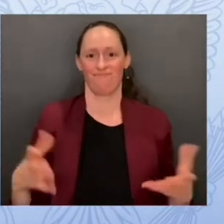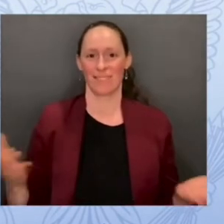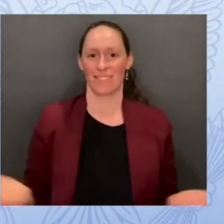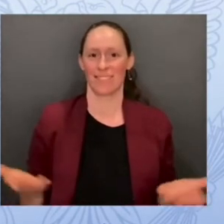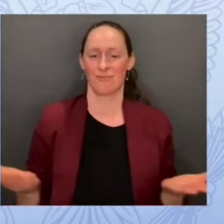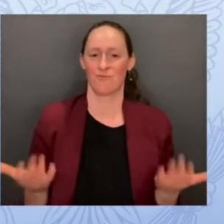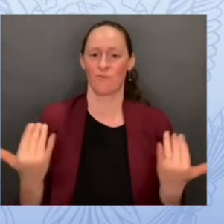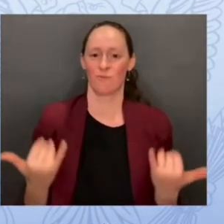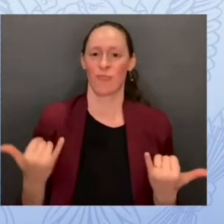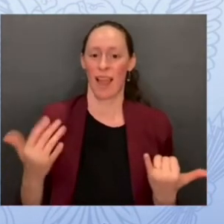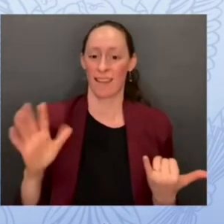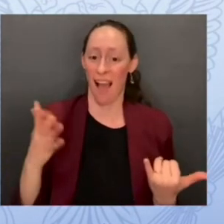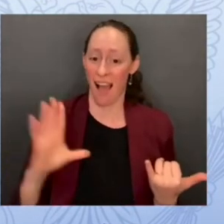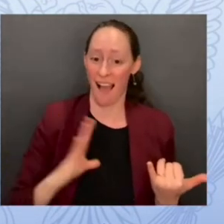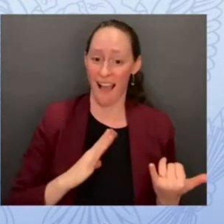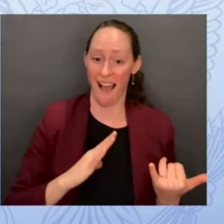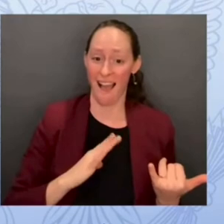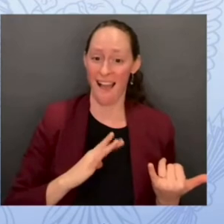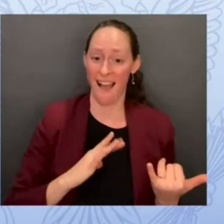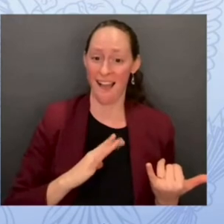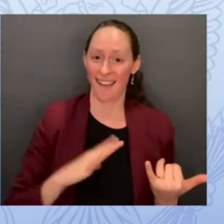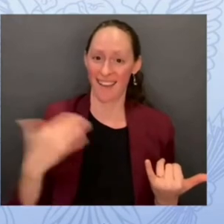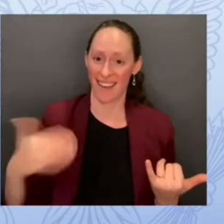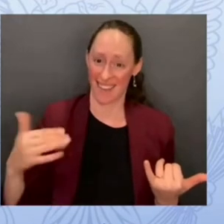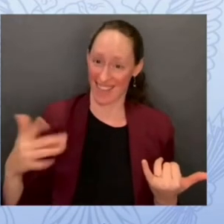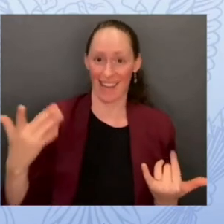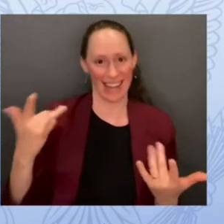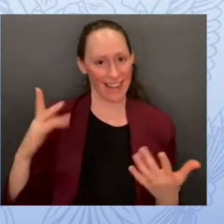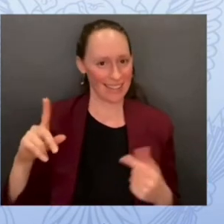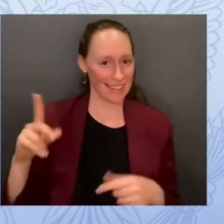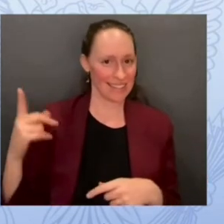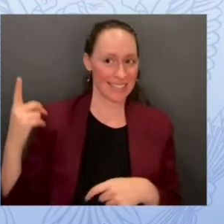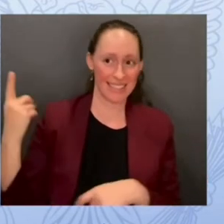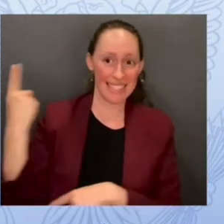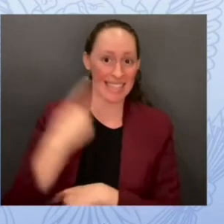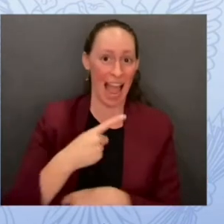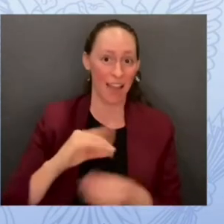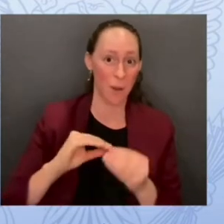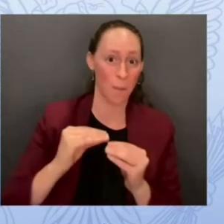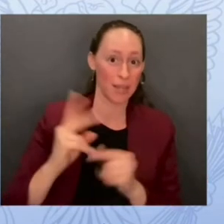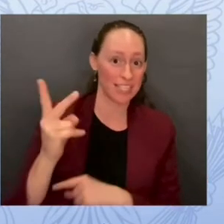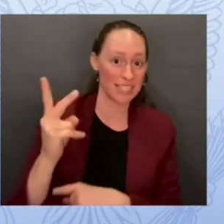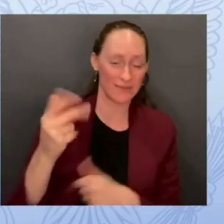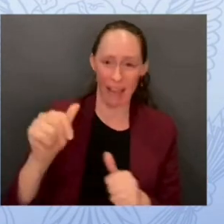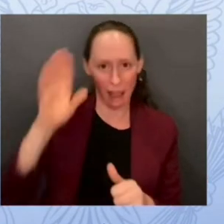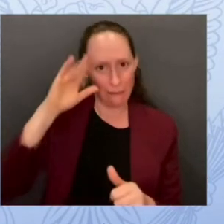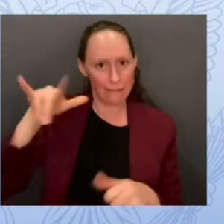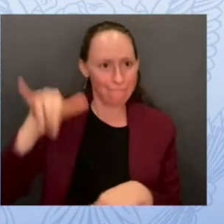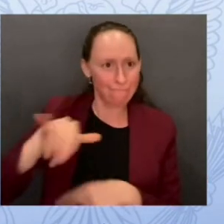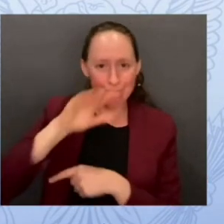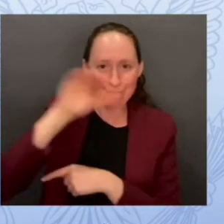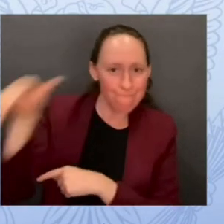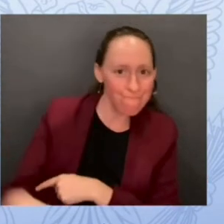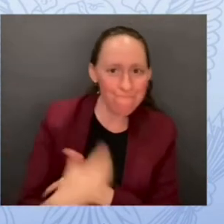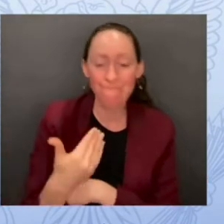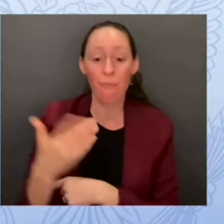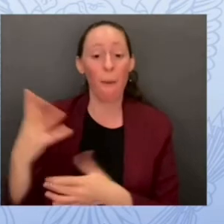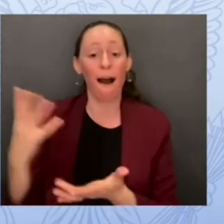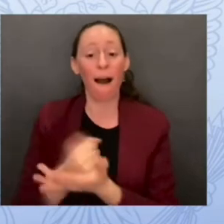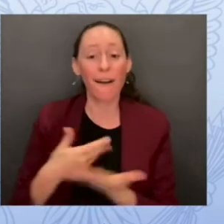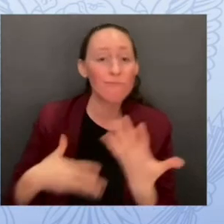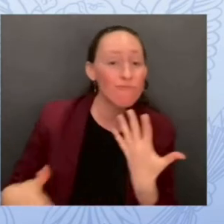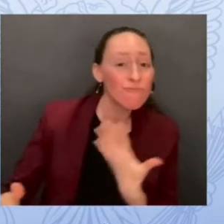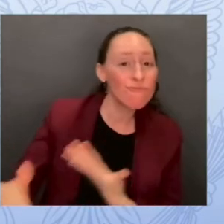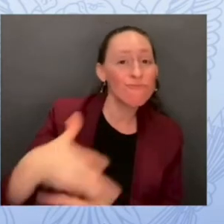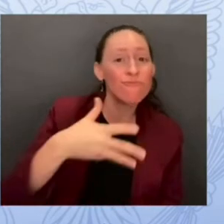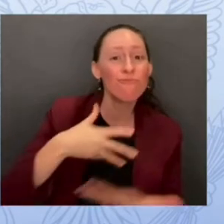to all who stayed overnight to come together to meet each other and to work together on this incredibly important topic